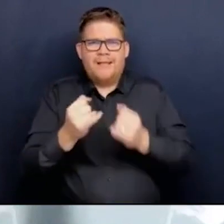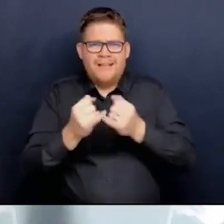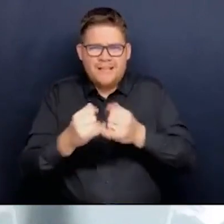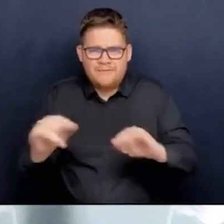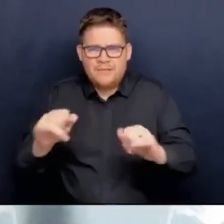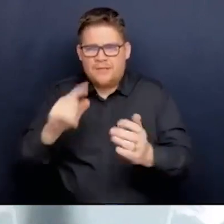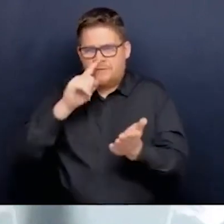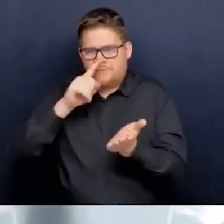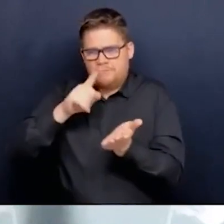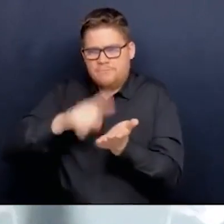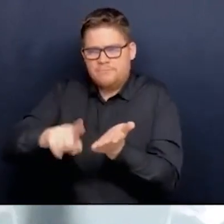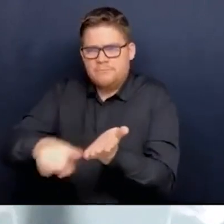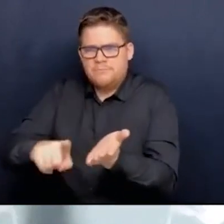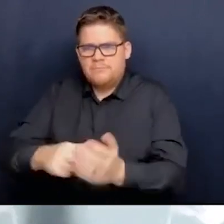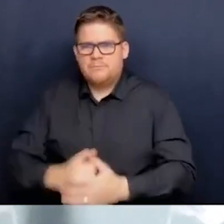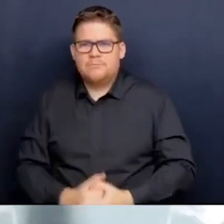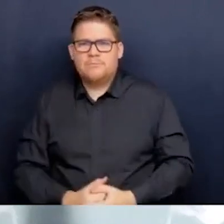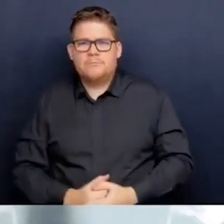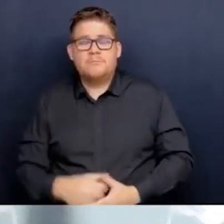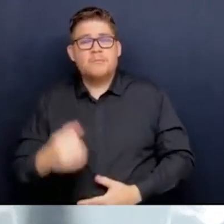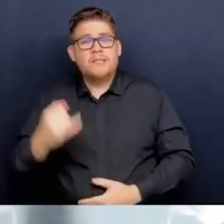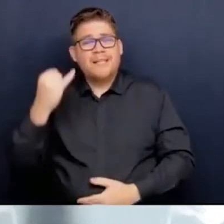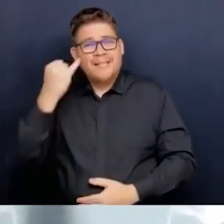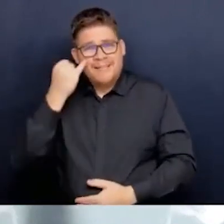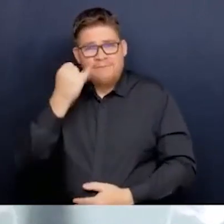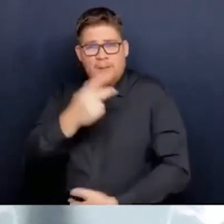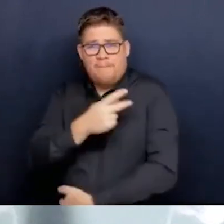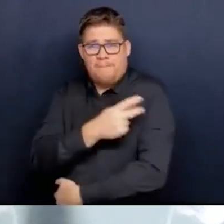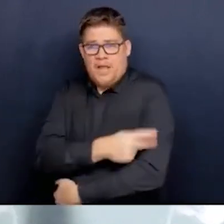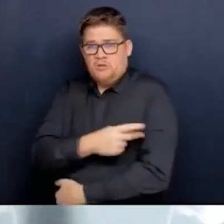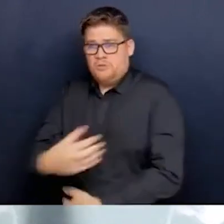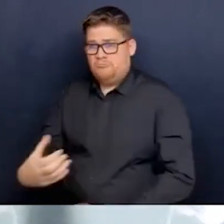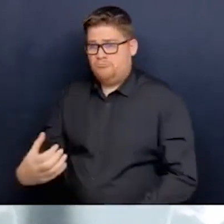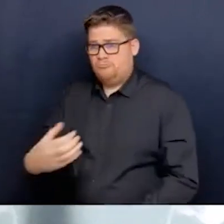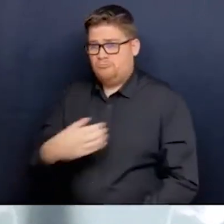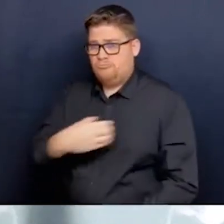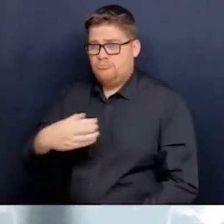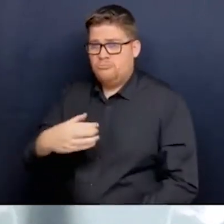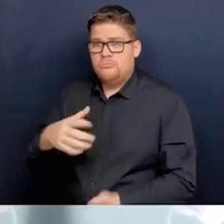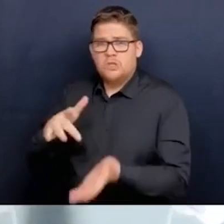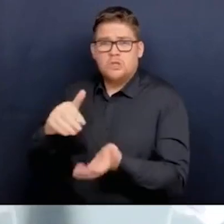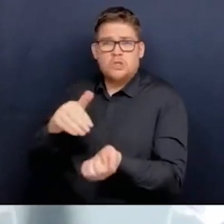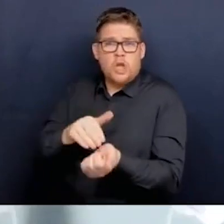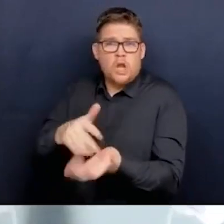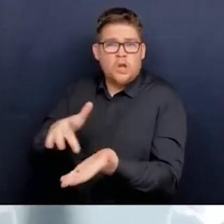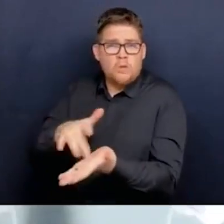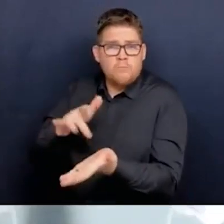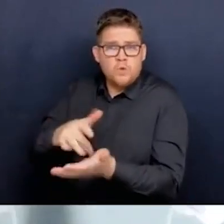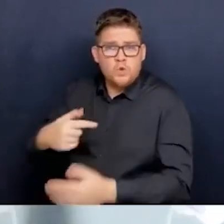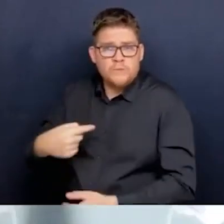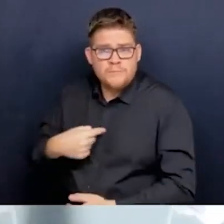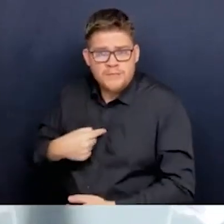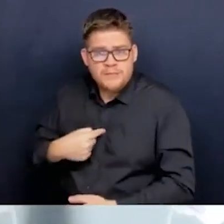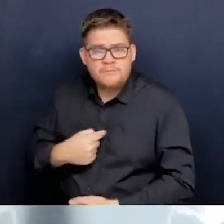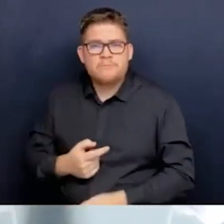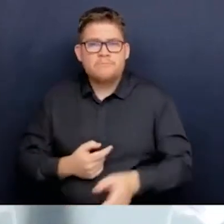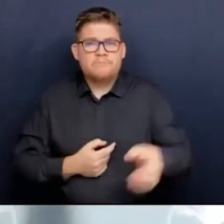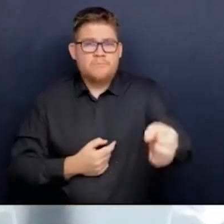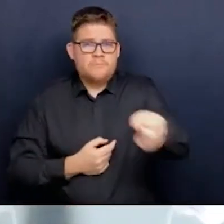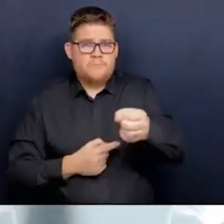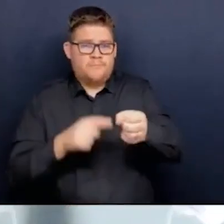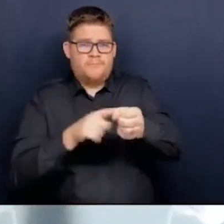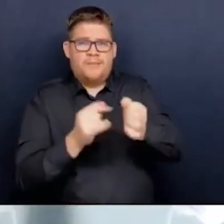do so. When there's a complaint, for example, a complaint of abuse, you have to be able to review the evidence to provide, to determine